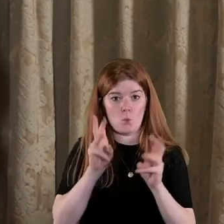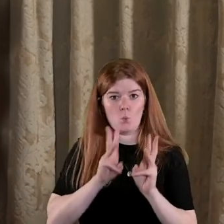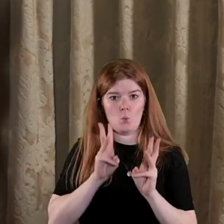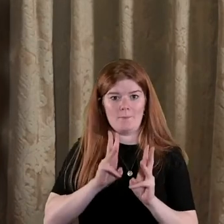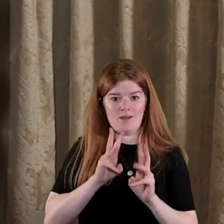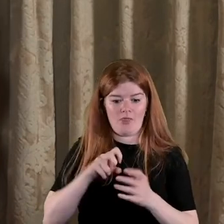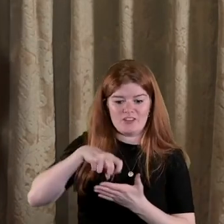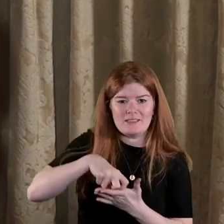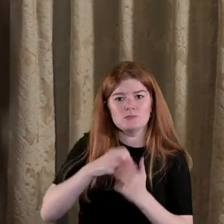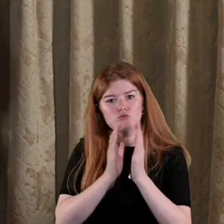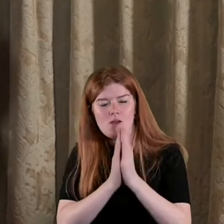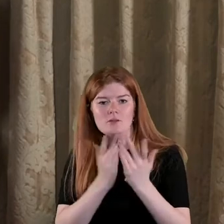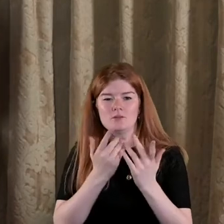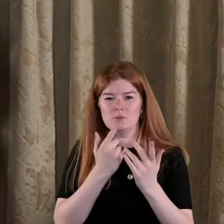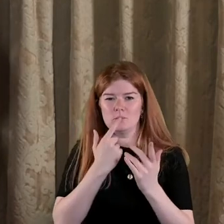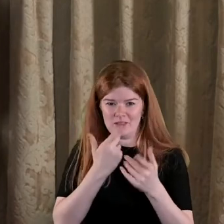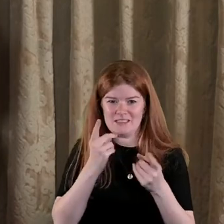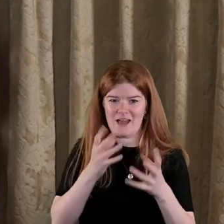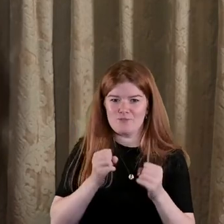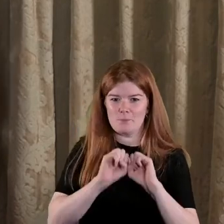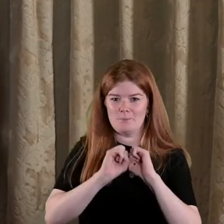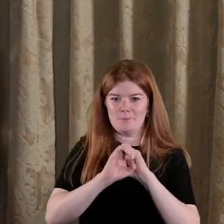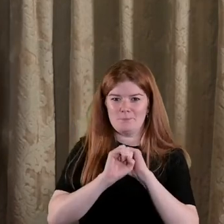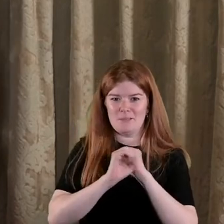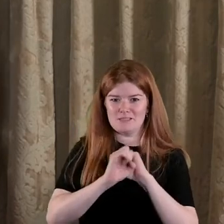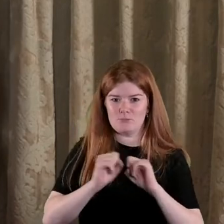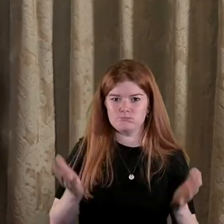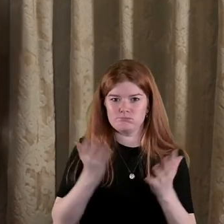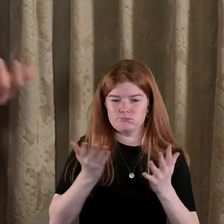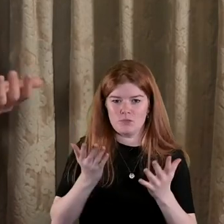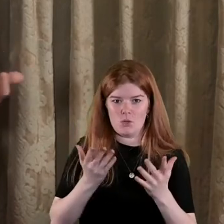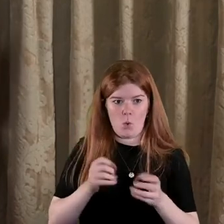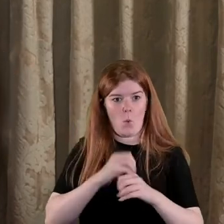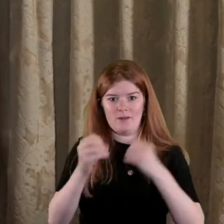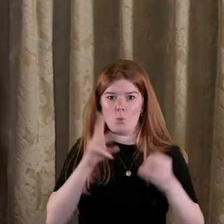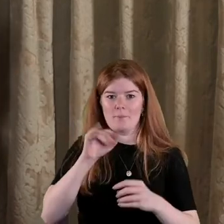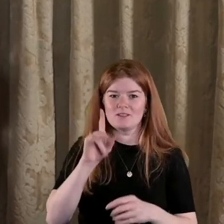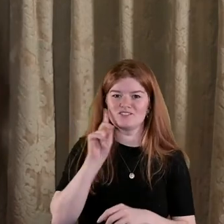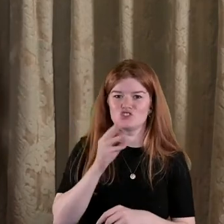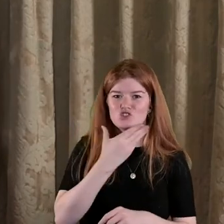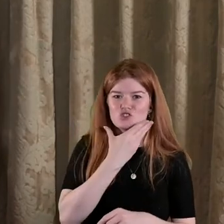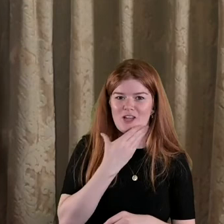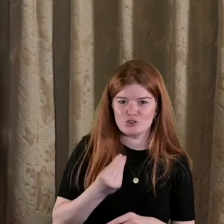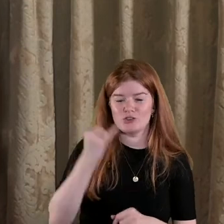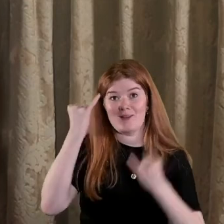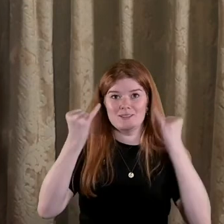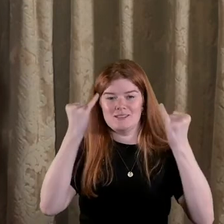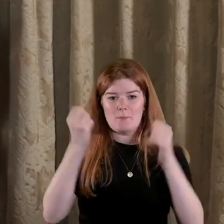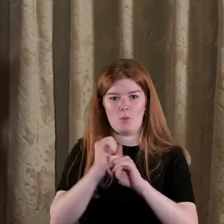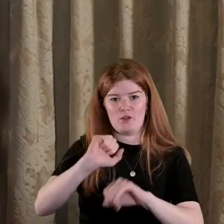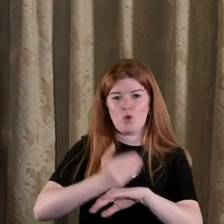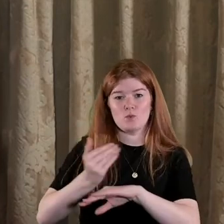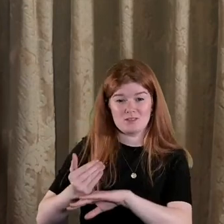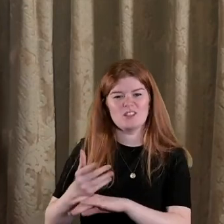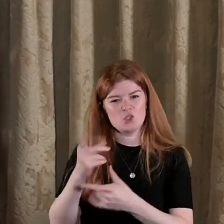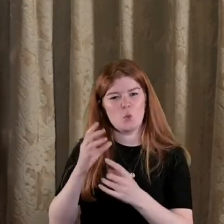their knees praying and so on there was propaganda methods that were open to women because of the gendered you know ideas about their roles and